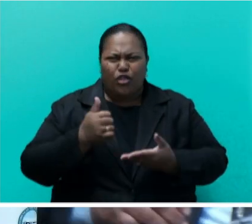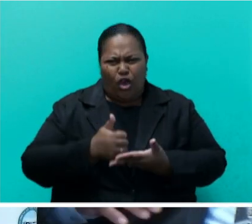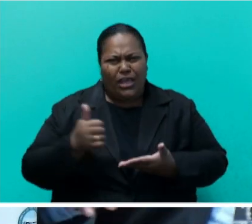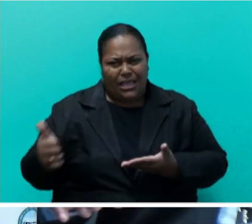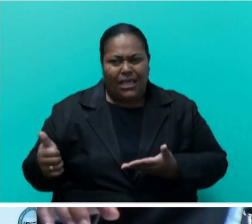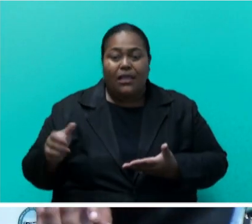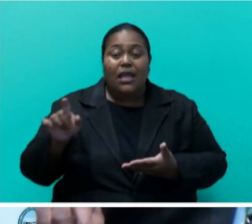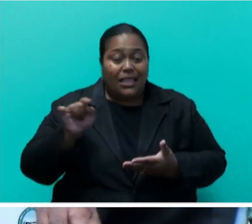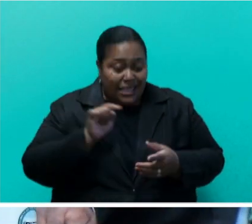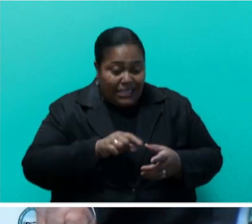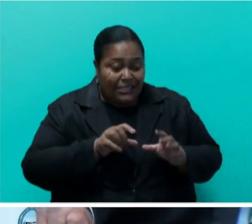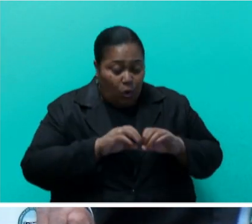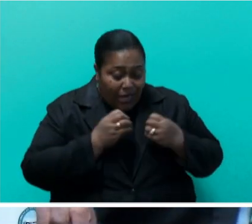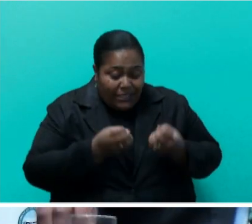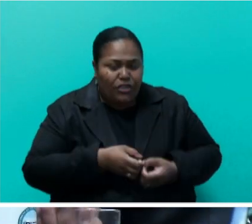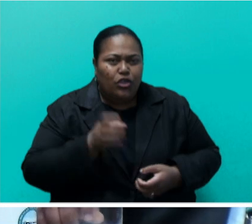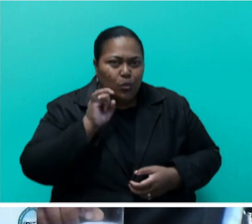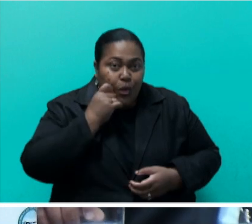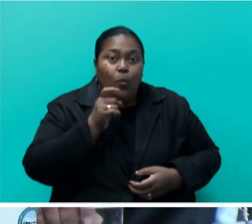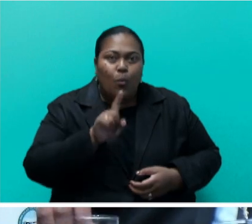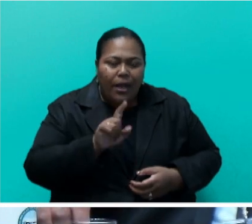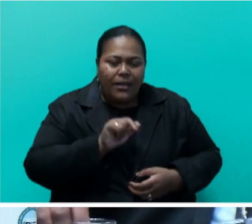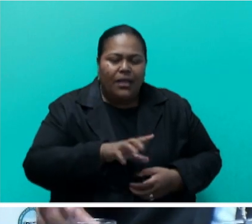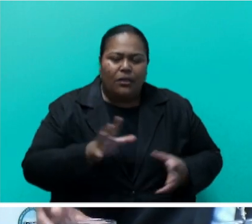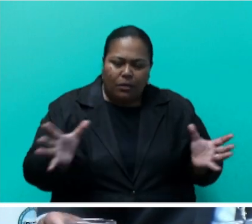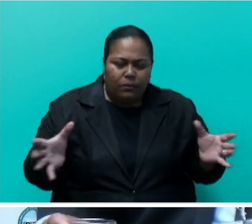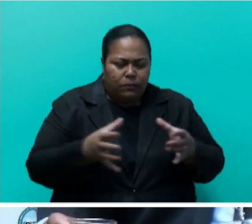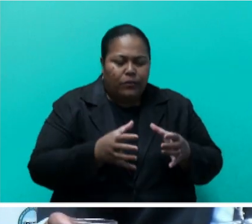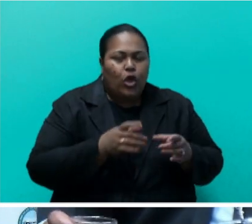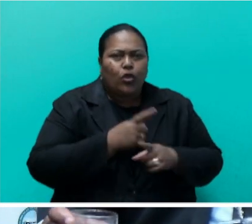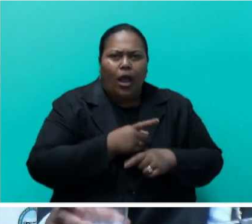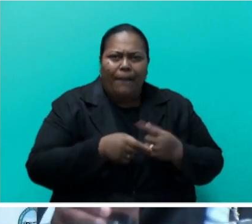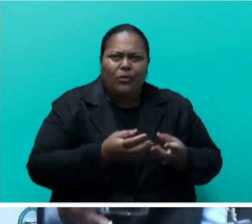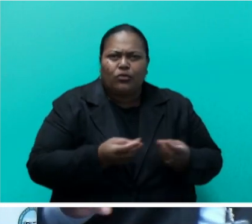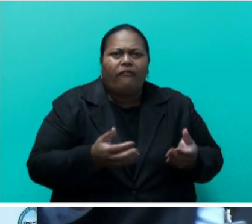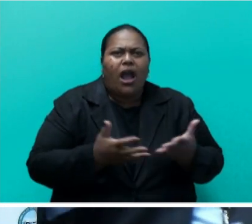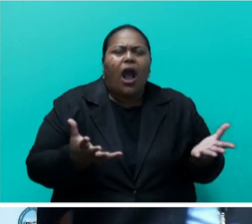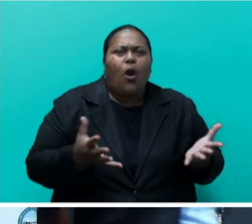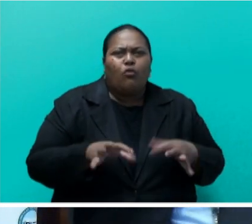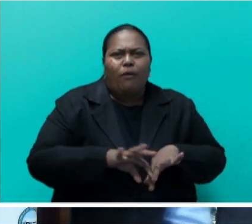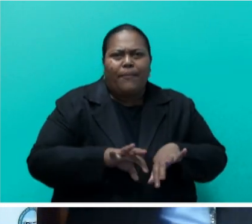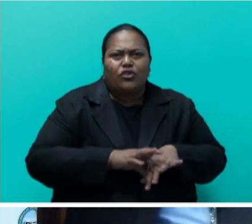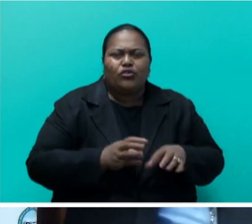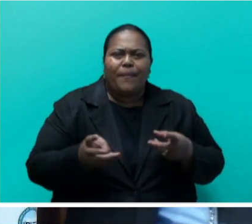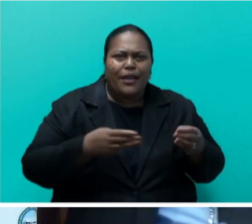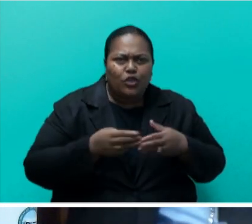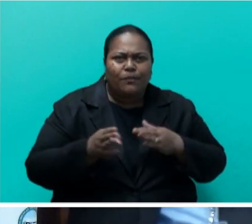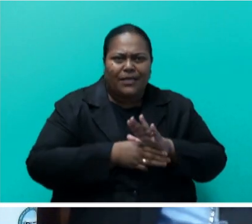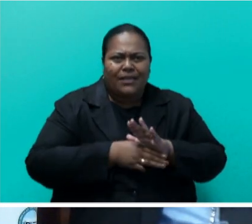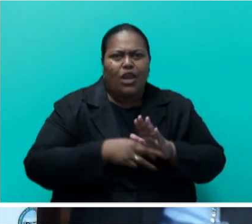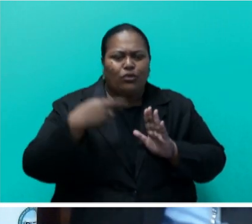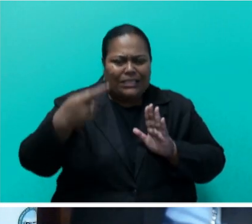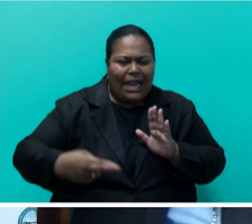and expertise from all municipal councils, to enhance waste management and recycling efforts. This